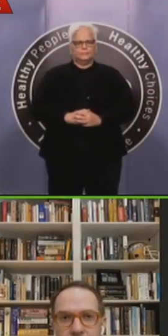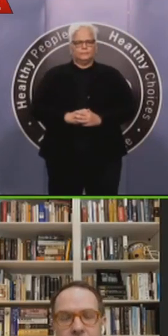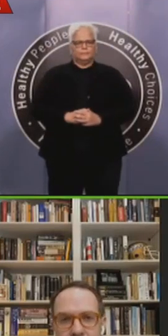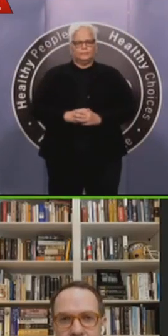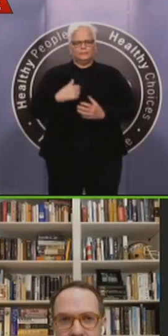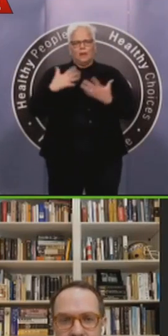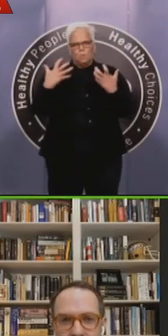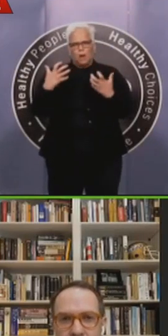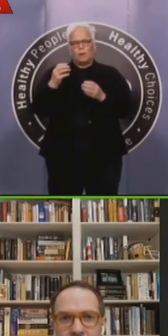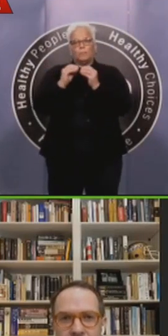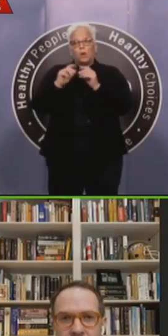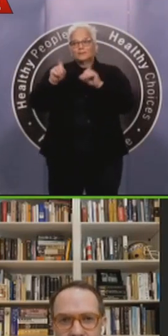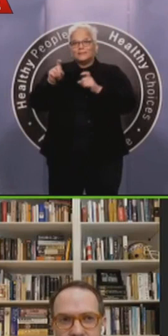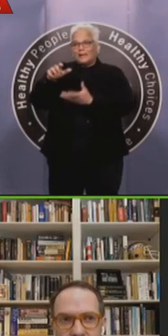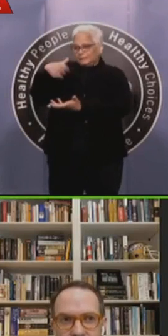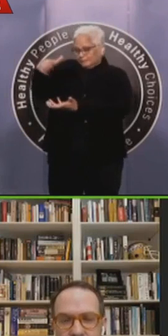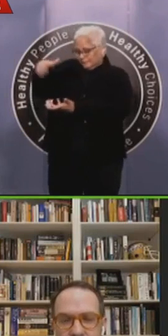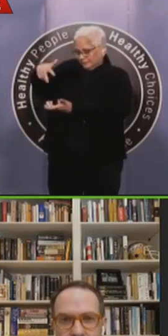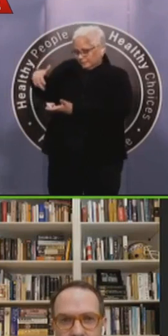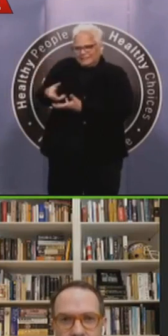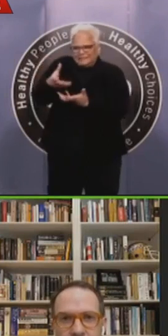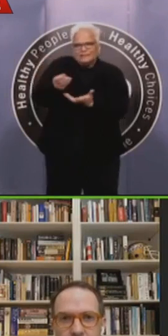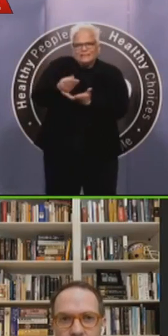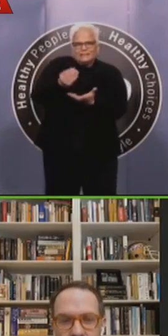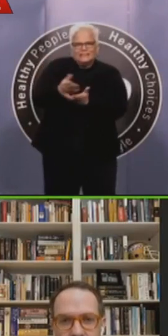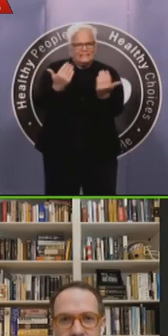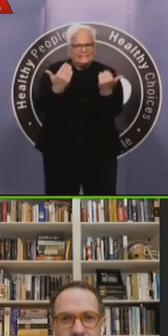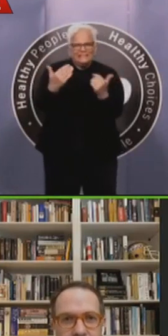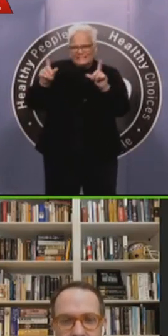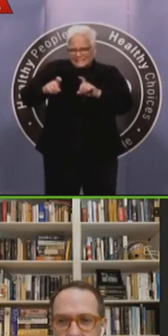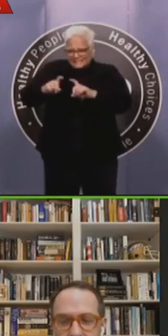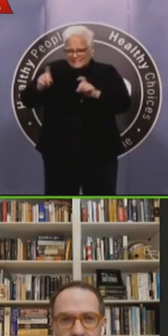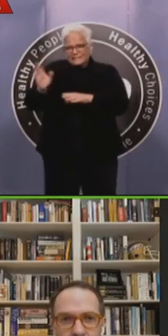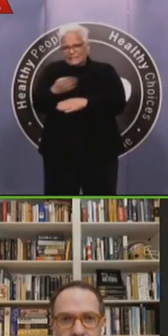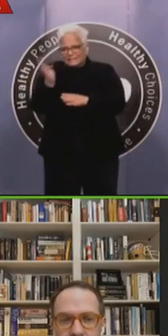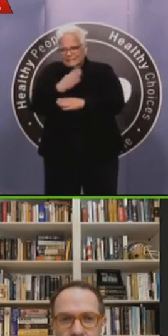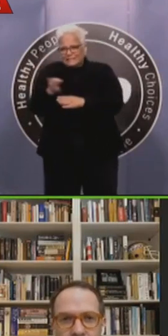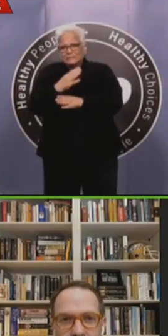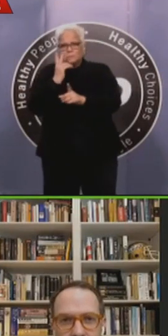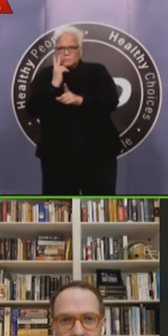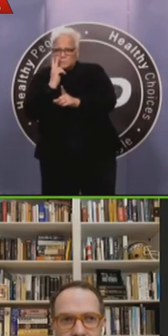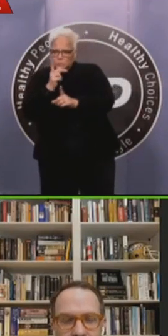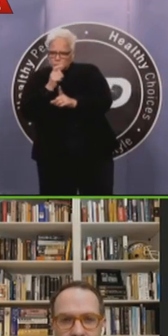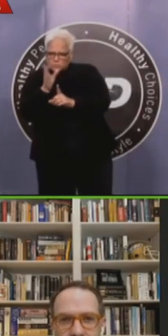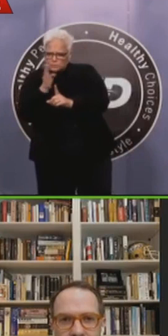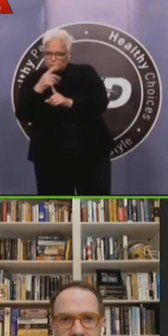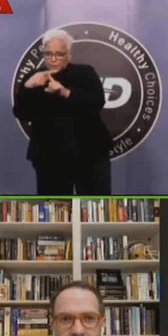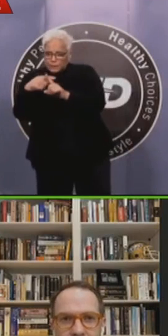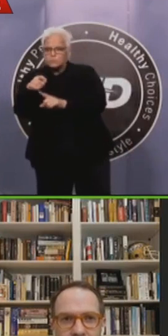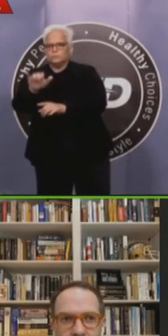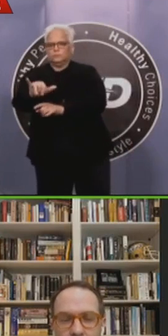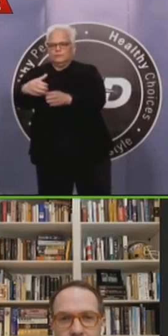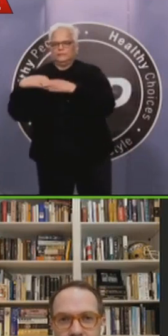there's tremendous incentive on the private sector side to establish broader testing so that anybody can go to a drugstore and get it. Uh,